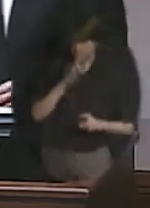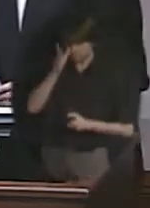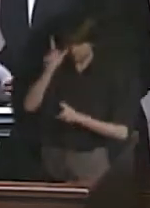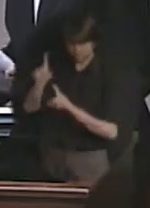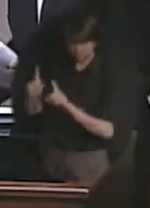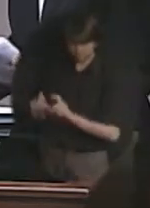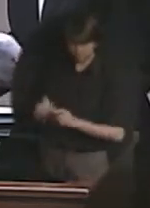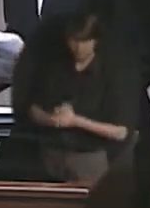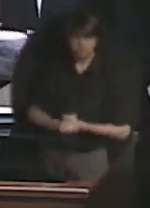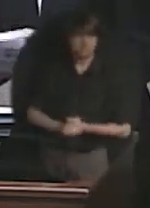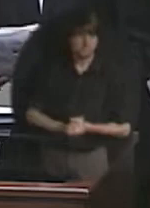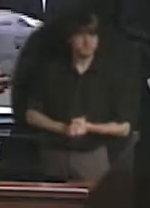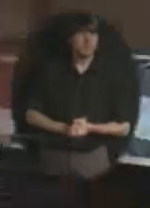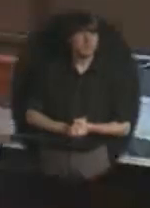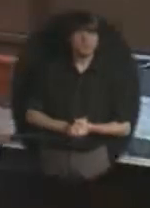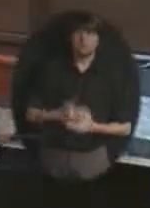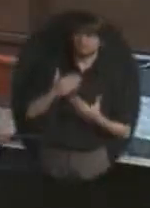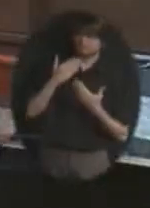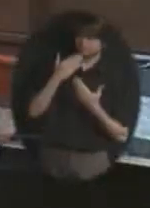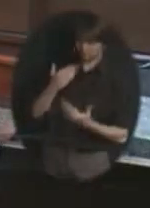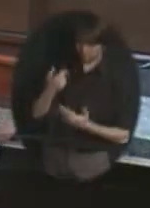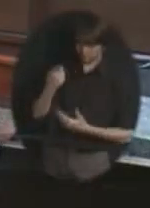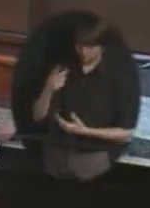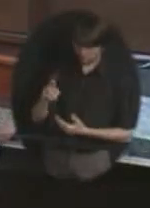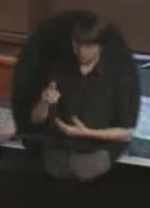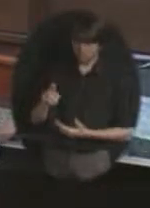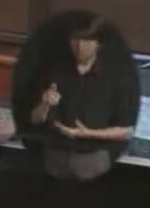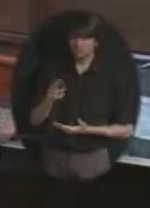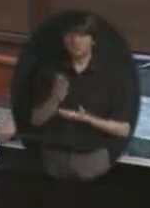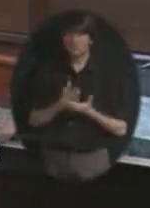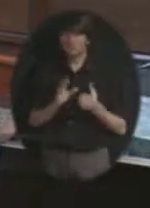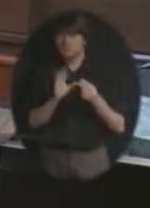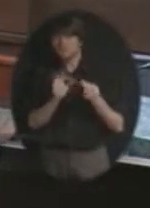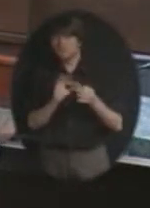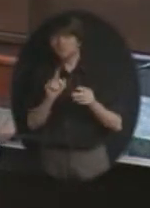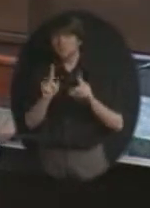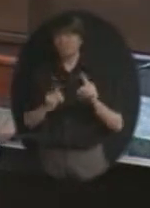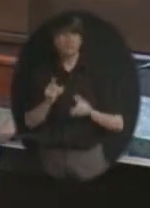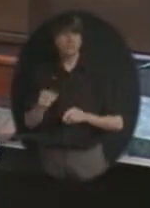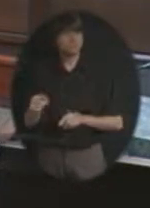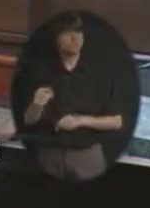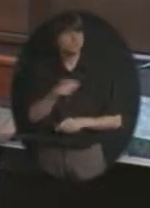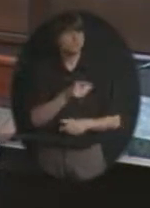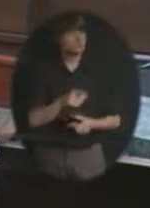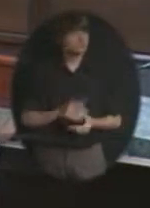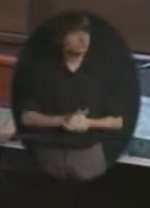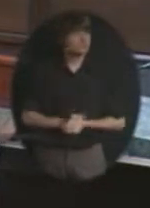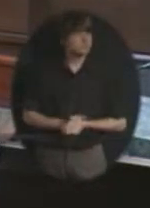Thank you, Dr. Banikowski. I'm sure that we have some comments or questions at this point.